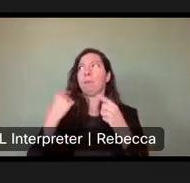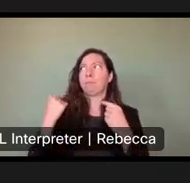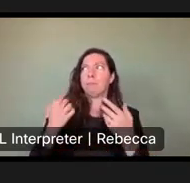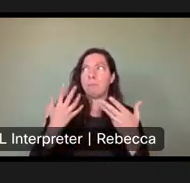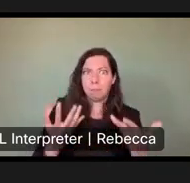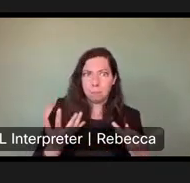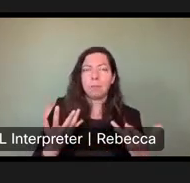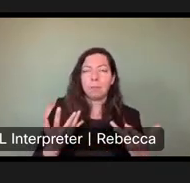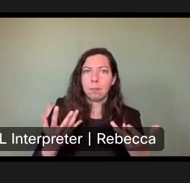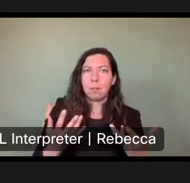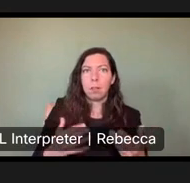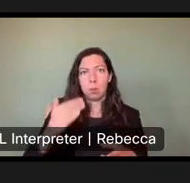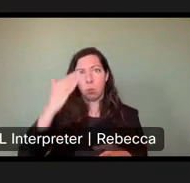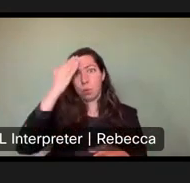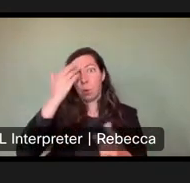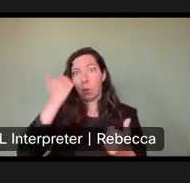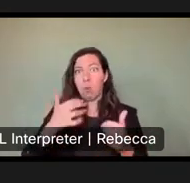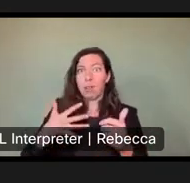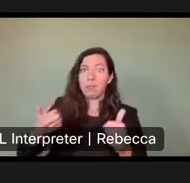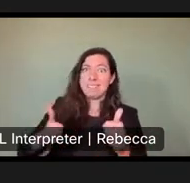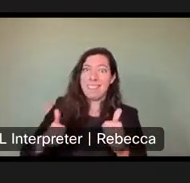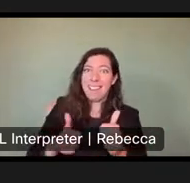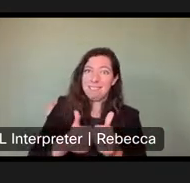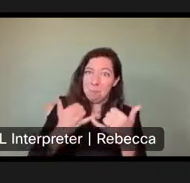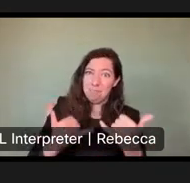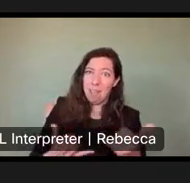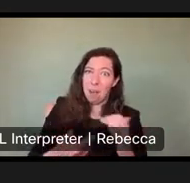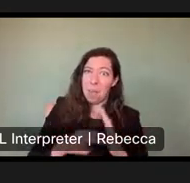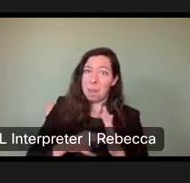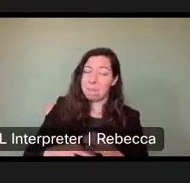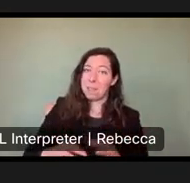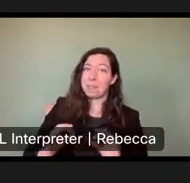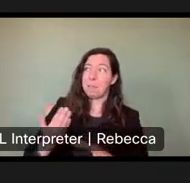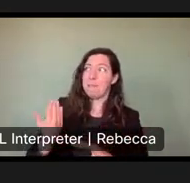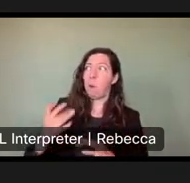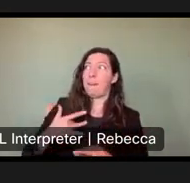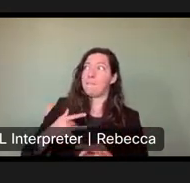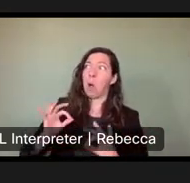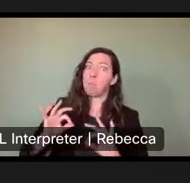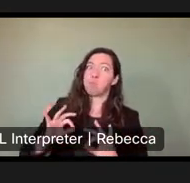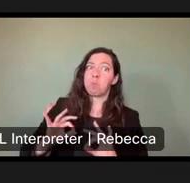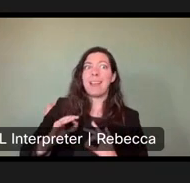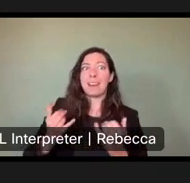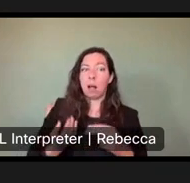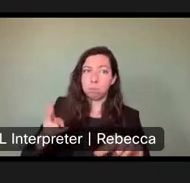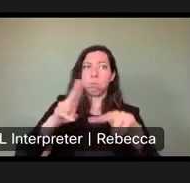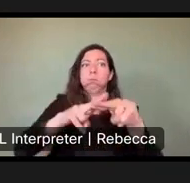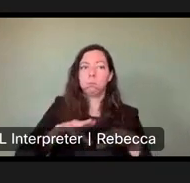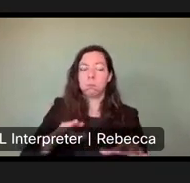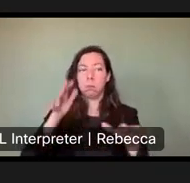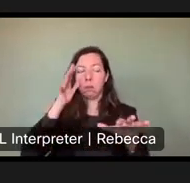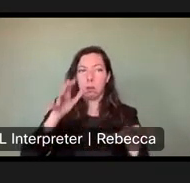that trying to catch up right now is a huge jump. And so, Howard, um, if you can share some of your,